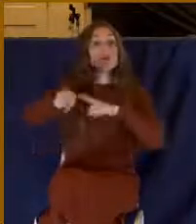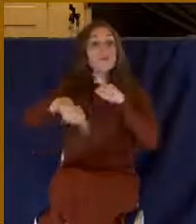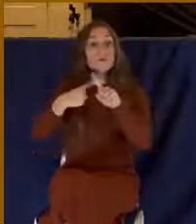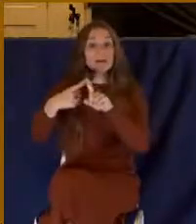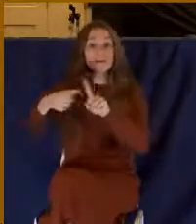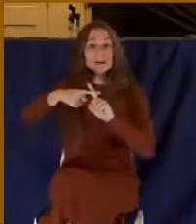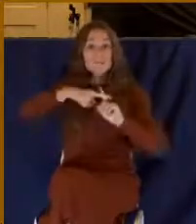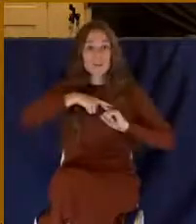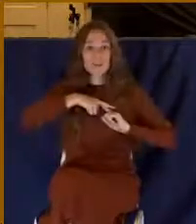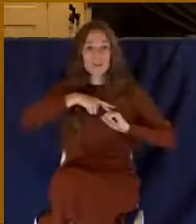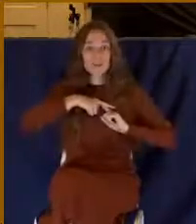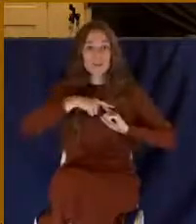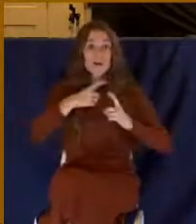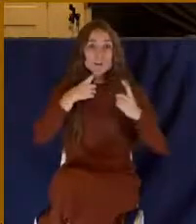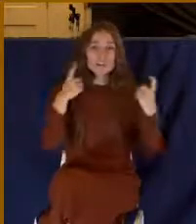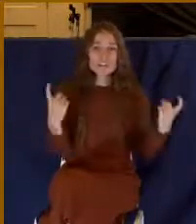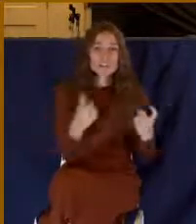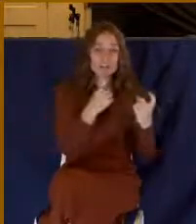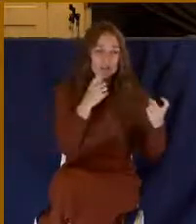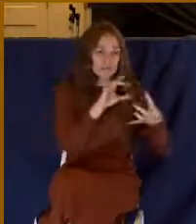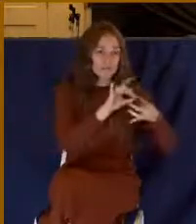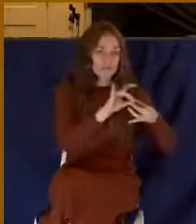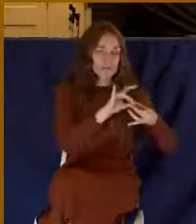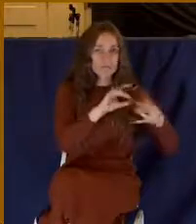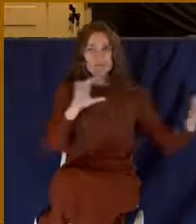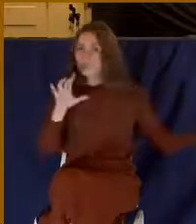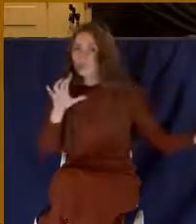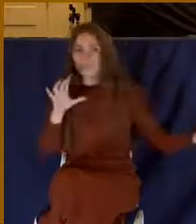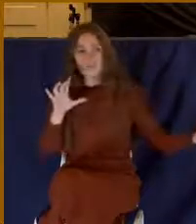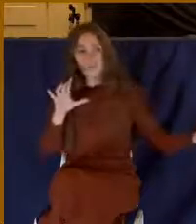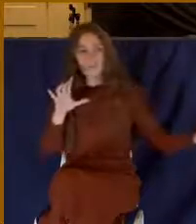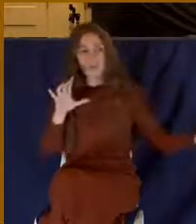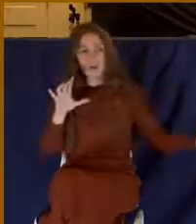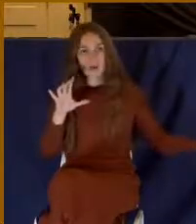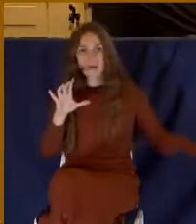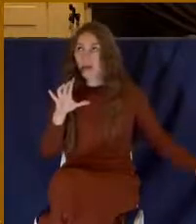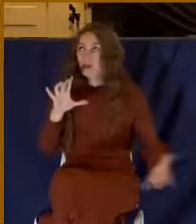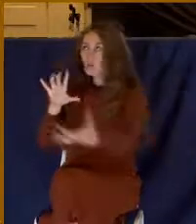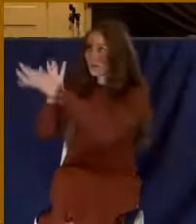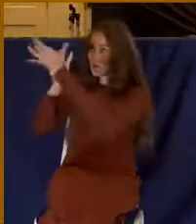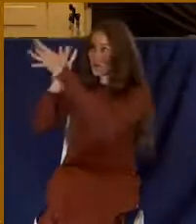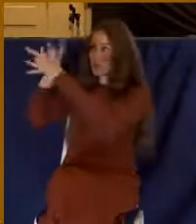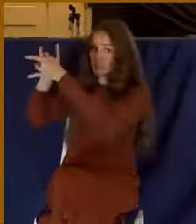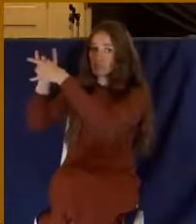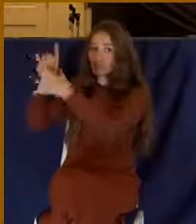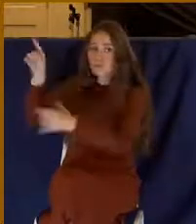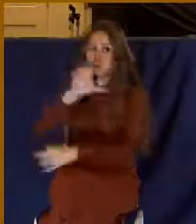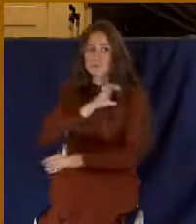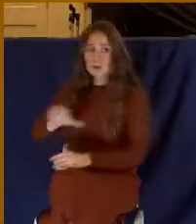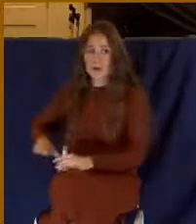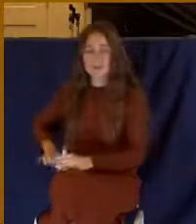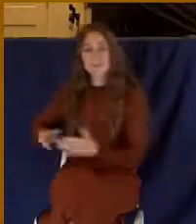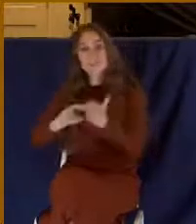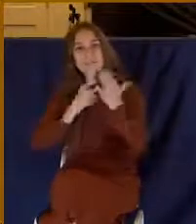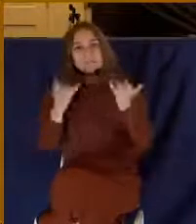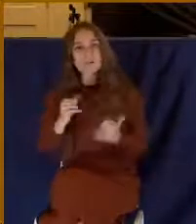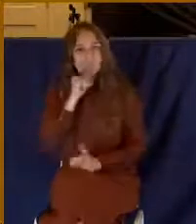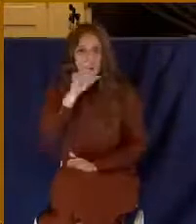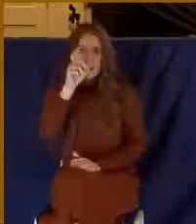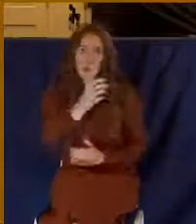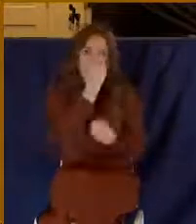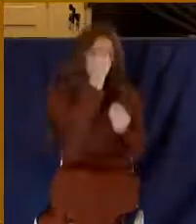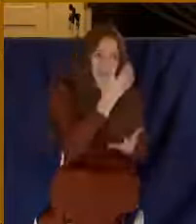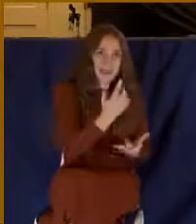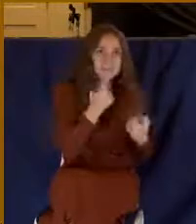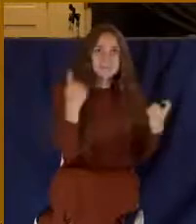once it's no longer real in the sense that it has no more authority over you, you don't have to listen. You know what the problem is? We're